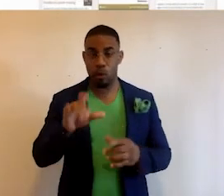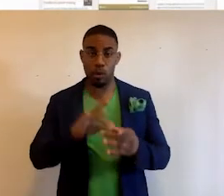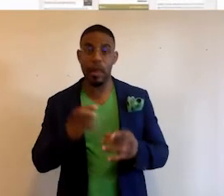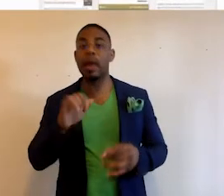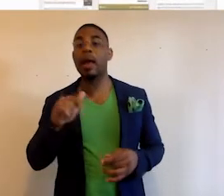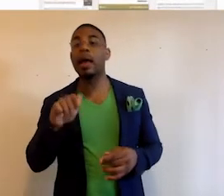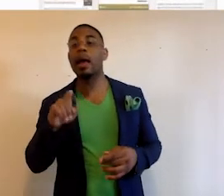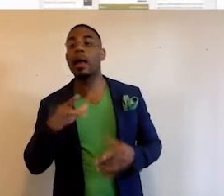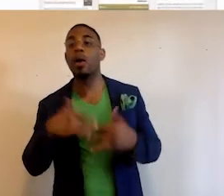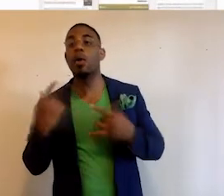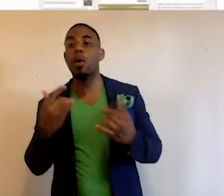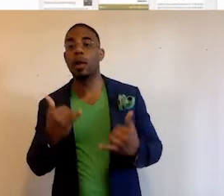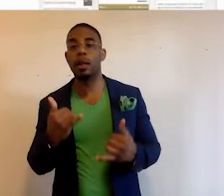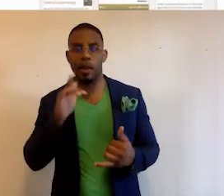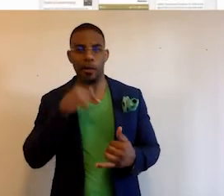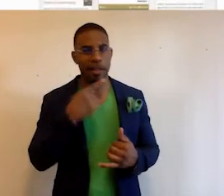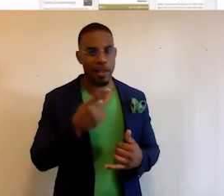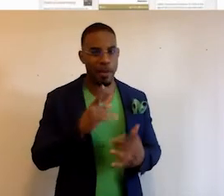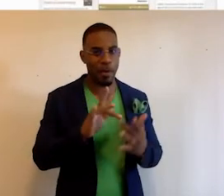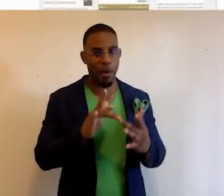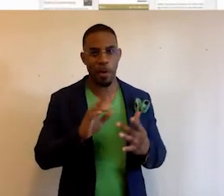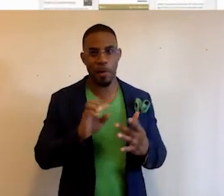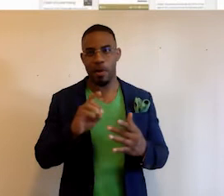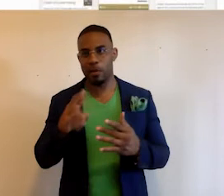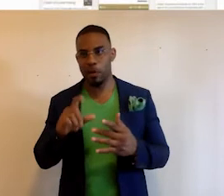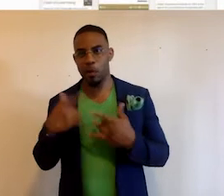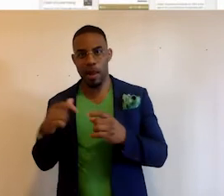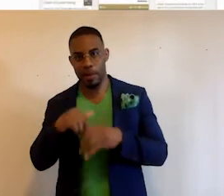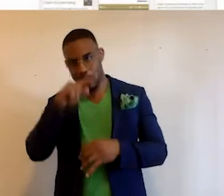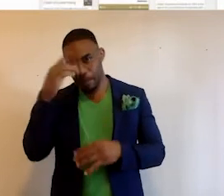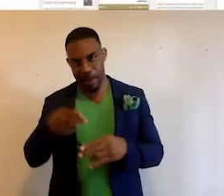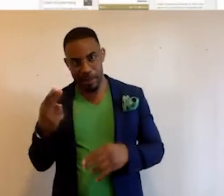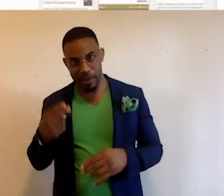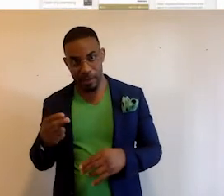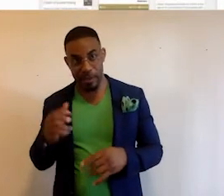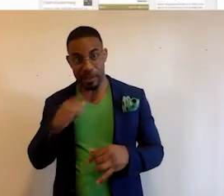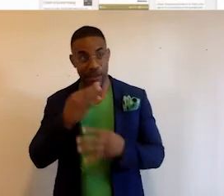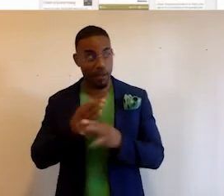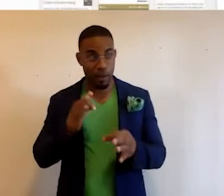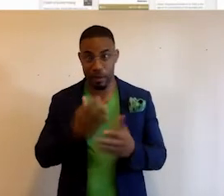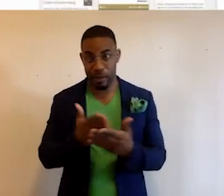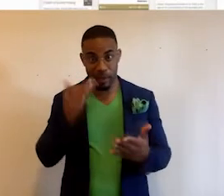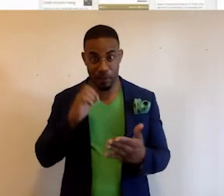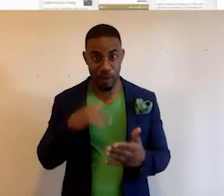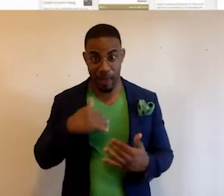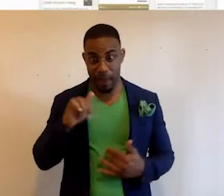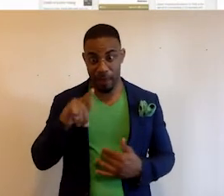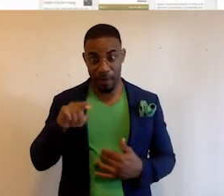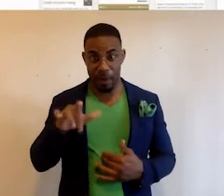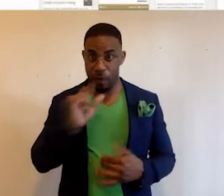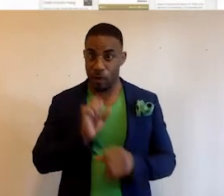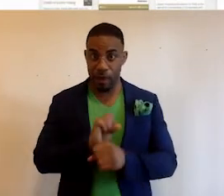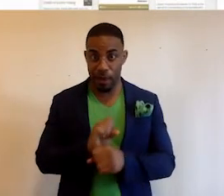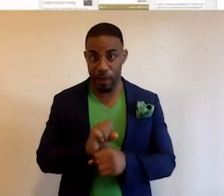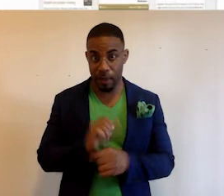say, hey, Alexa, what's going on today? It will tell you the weather, the news, and what's happening in Black history. And this is a free skill that if you have Alexa, you can